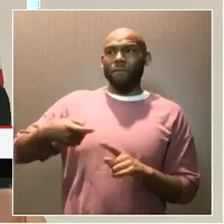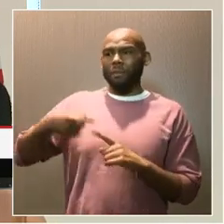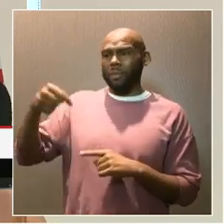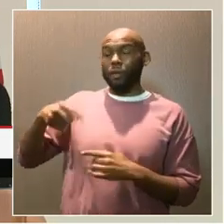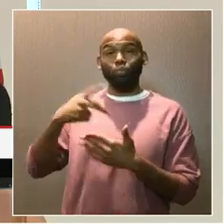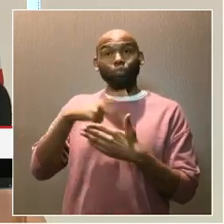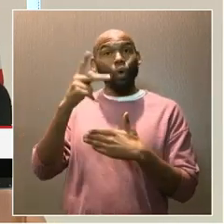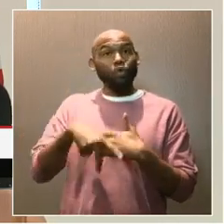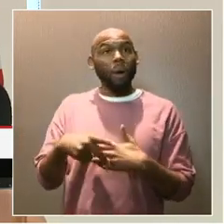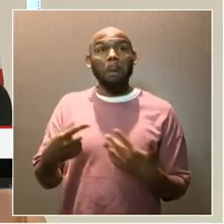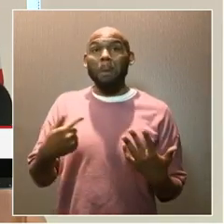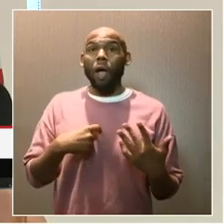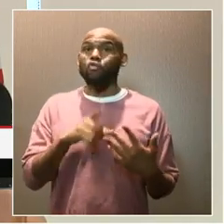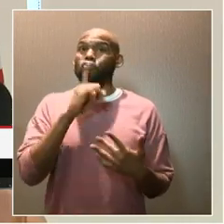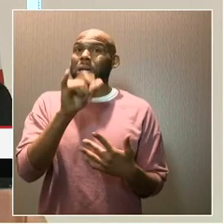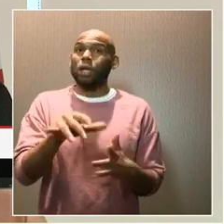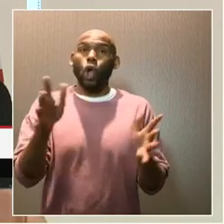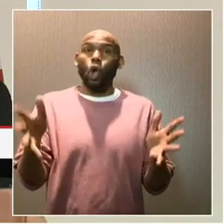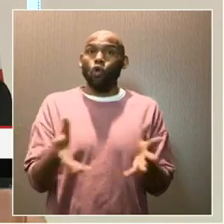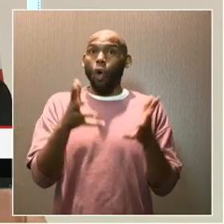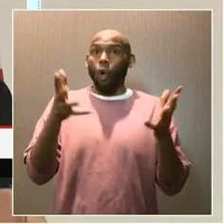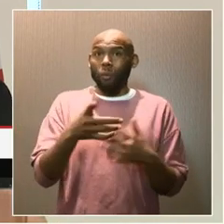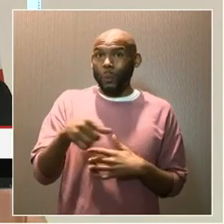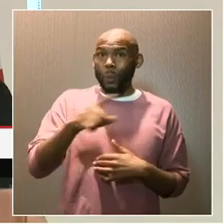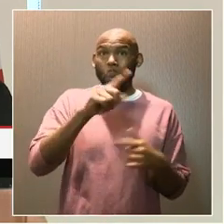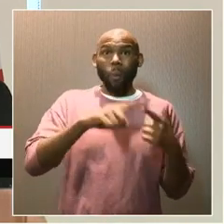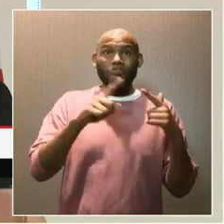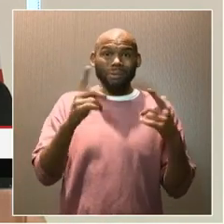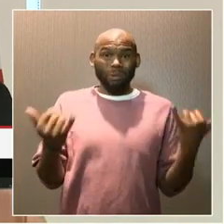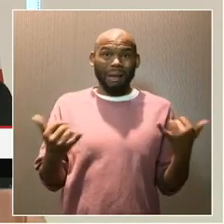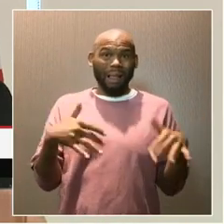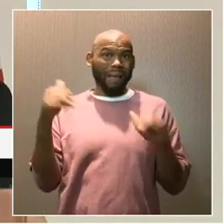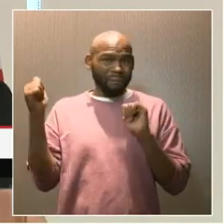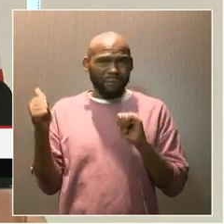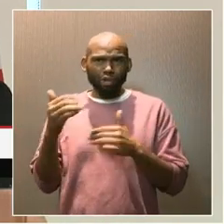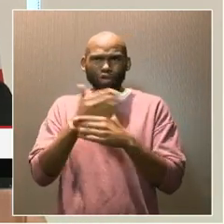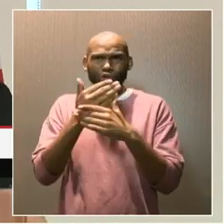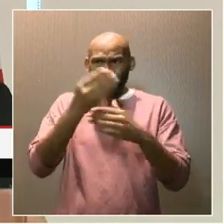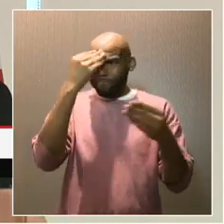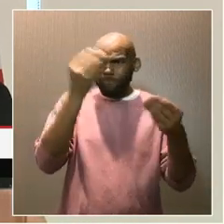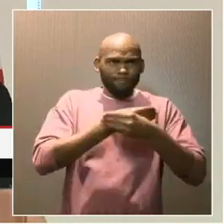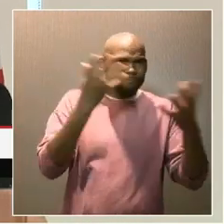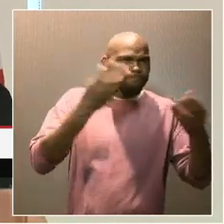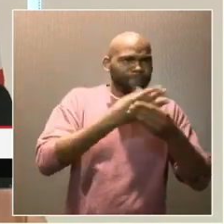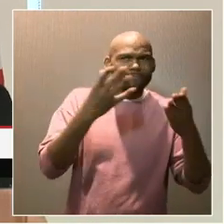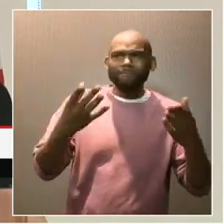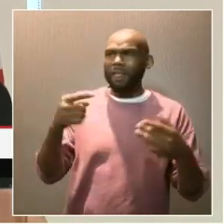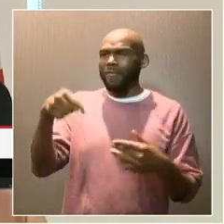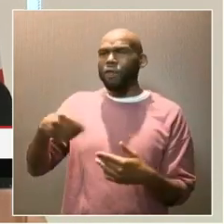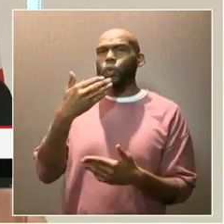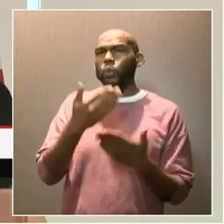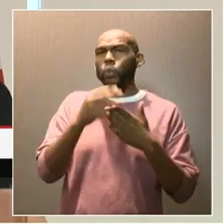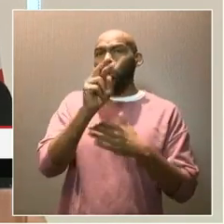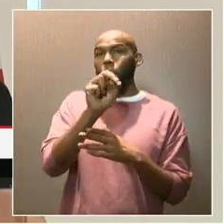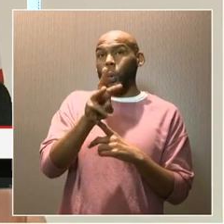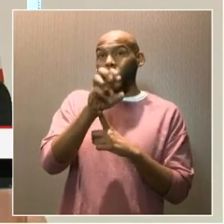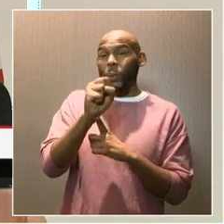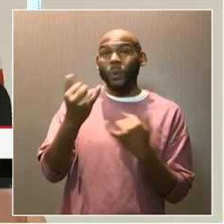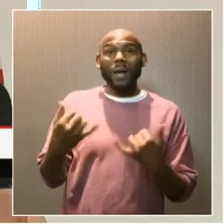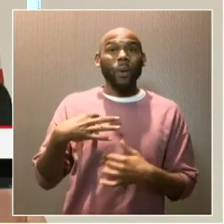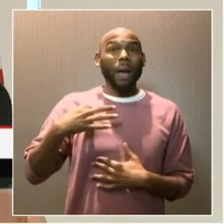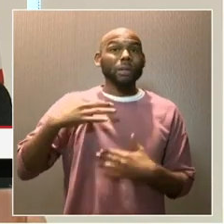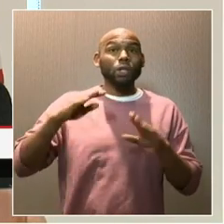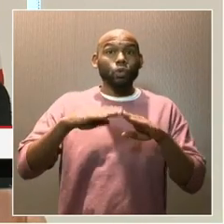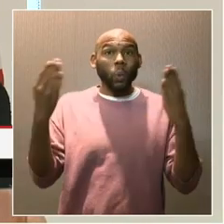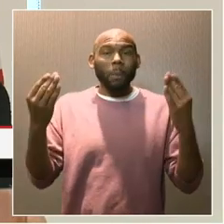programs. So I encourage you, when you leave here today, share the good news. The application is open. We